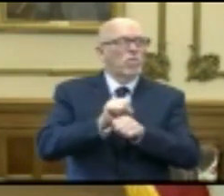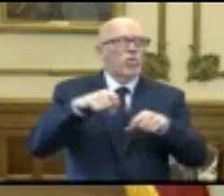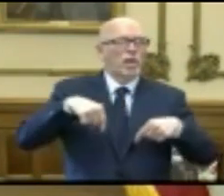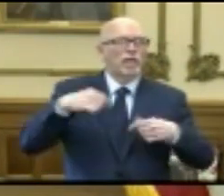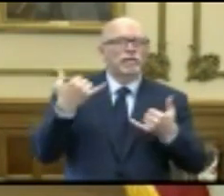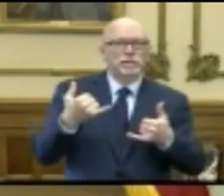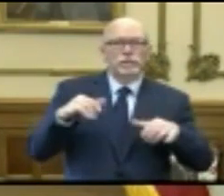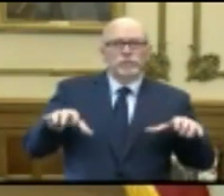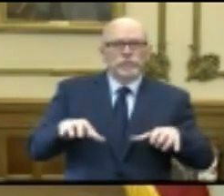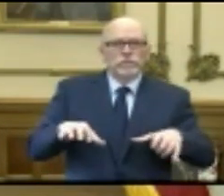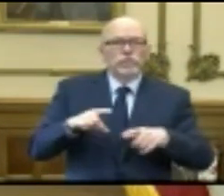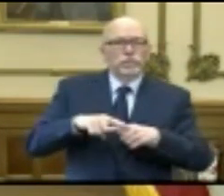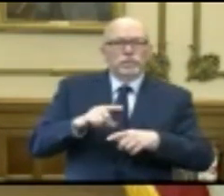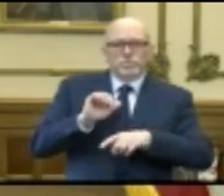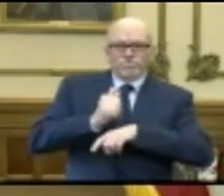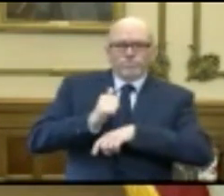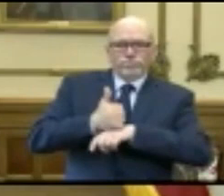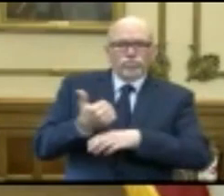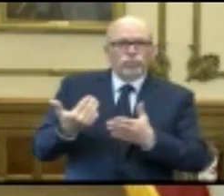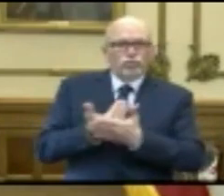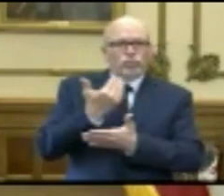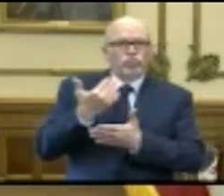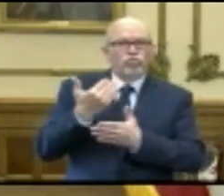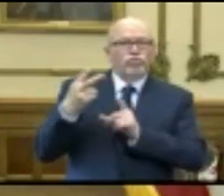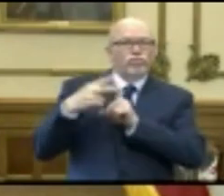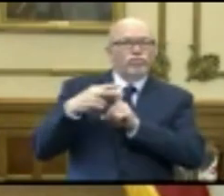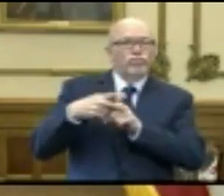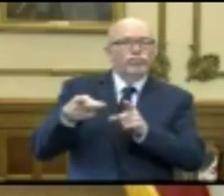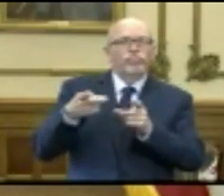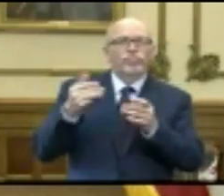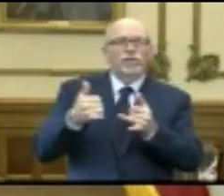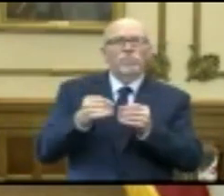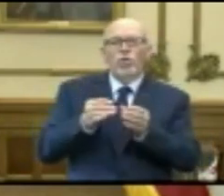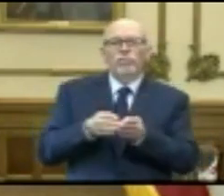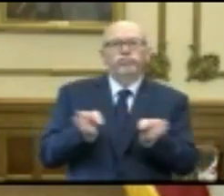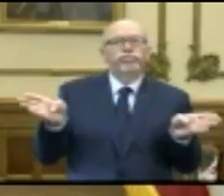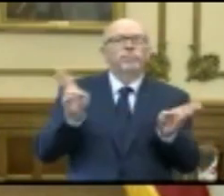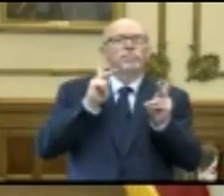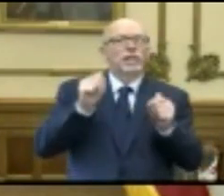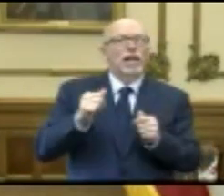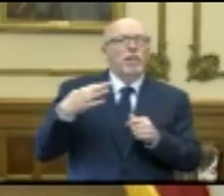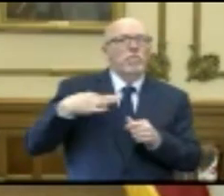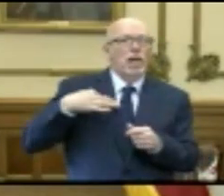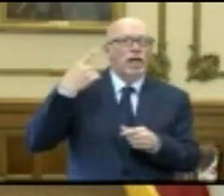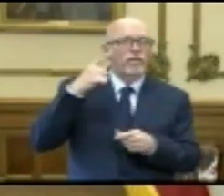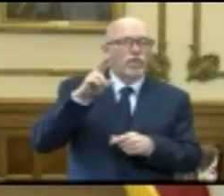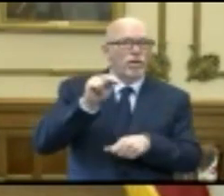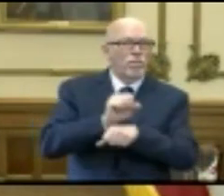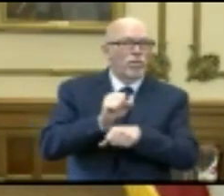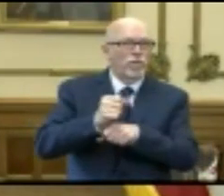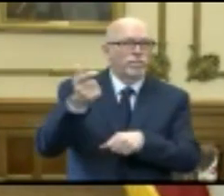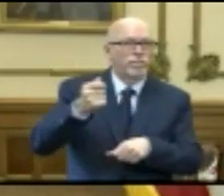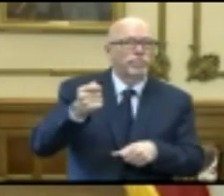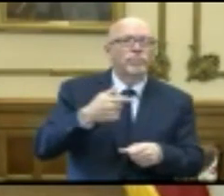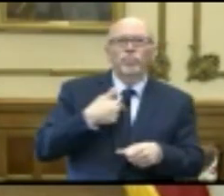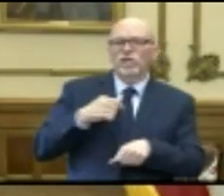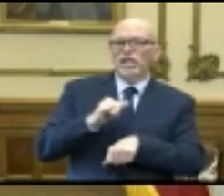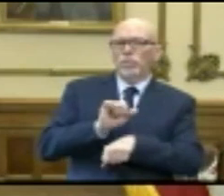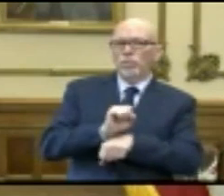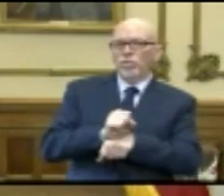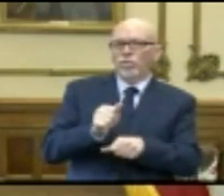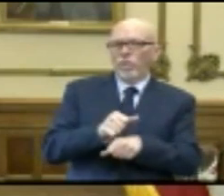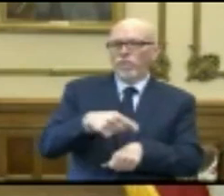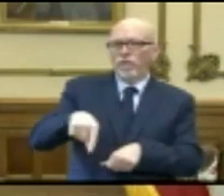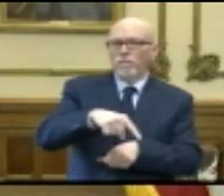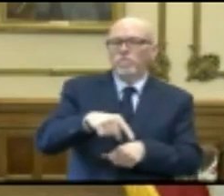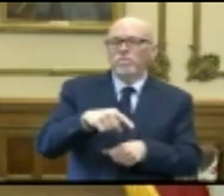implement the provisions of this beefed-up pandemic unemployment compensation program, and we are working with them